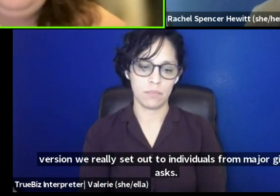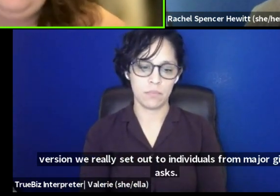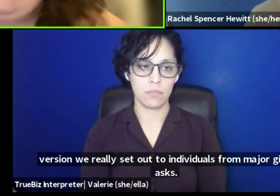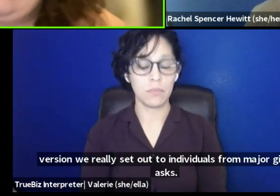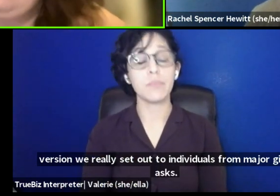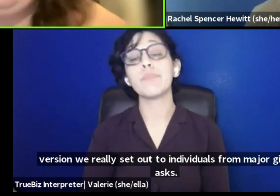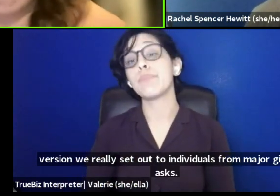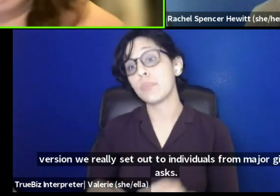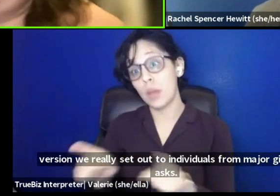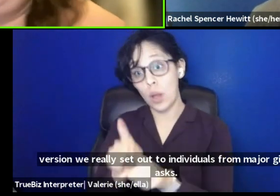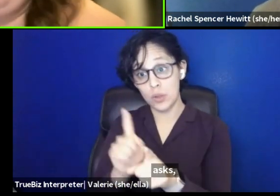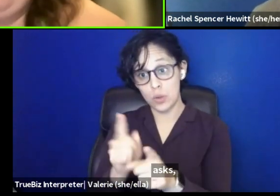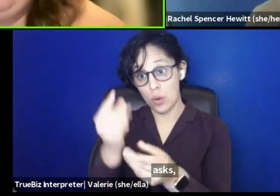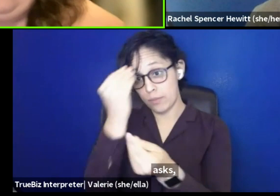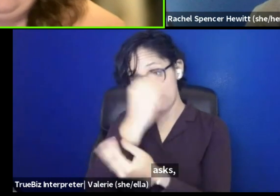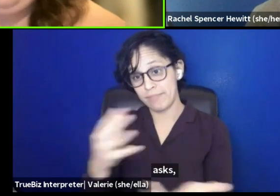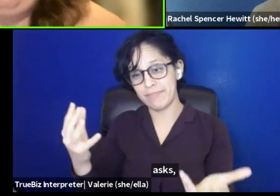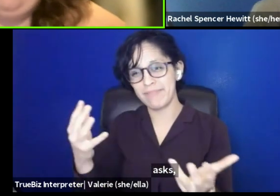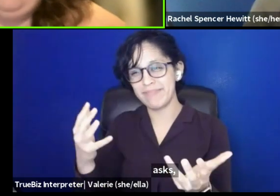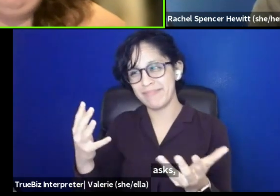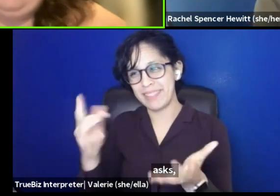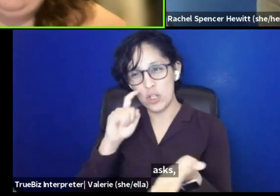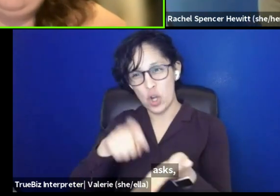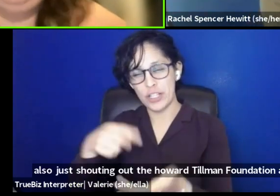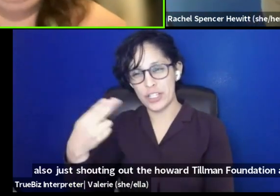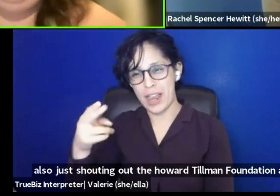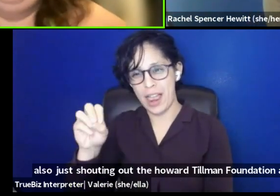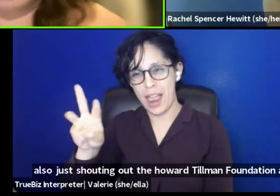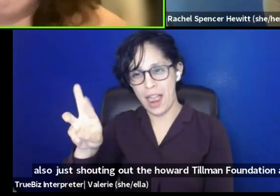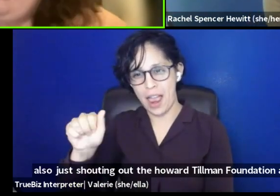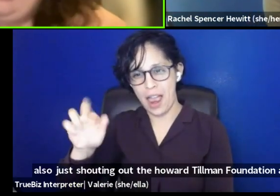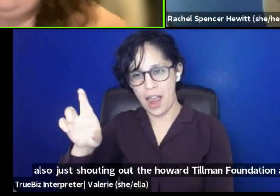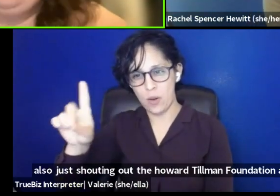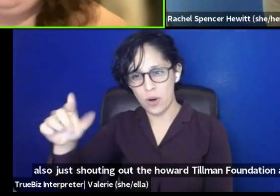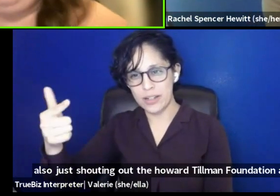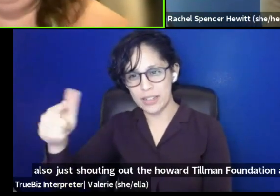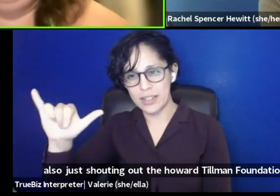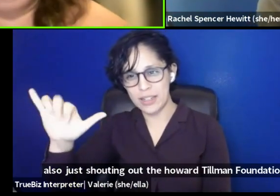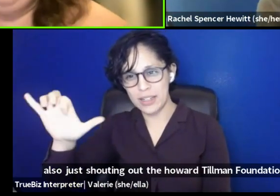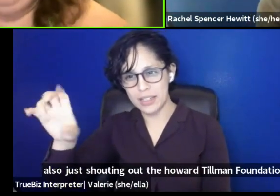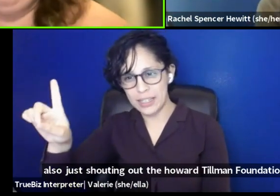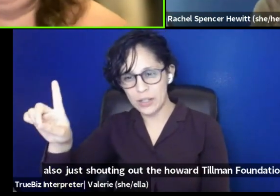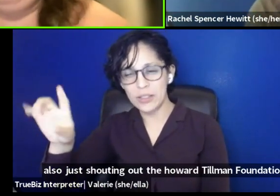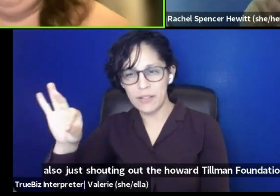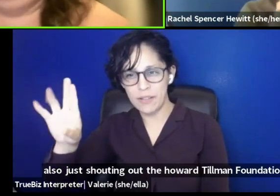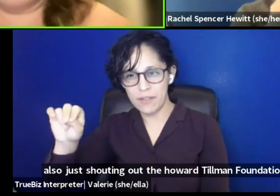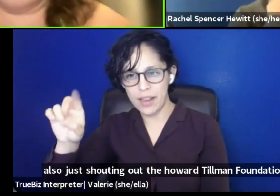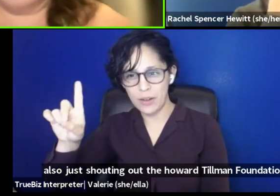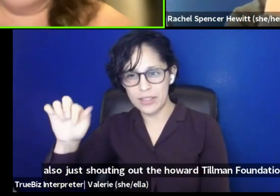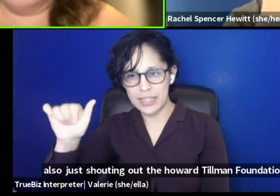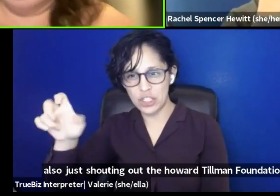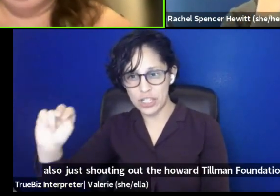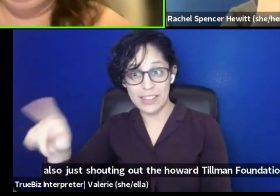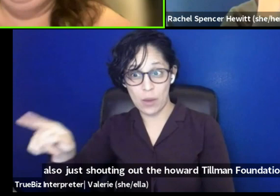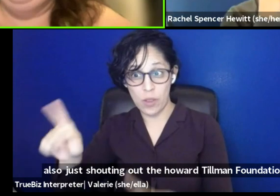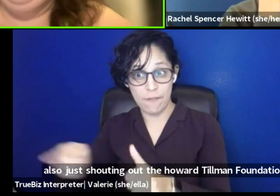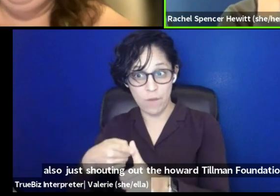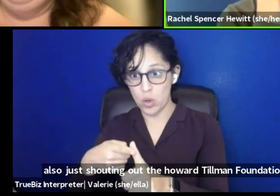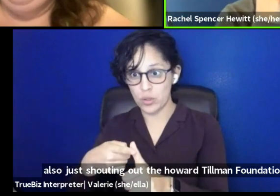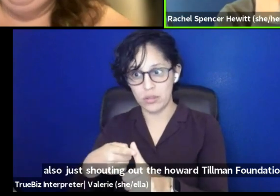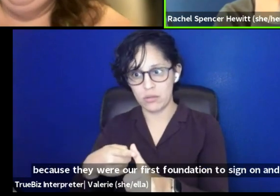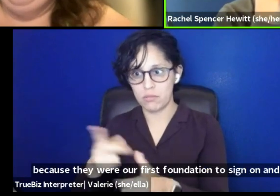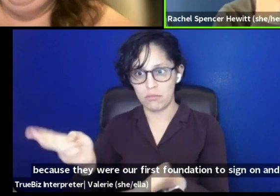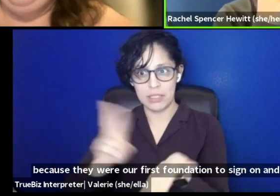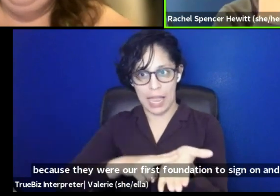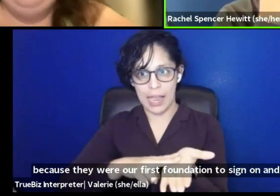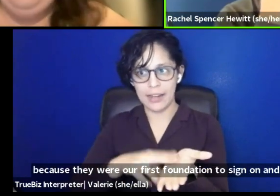Also just shouting out the Howard Gilman Foundation because they were our first foundation to sign on and we love them so much. Gilman